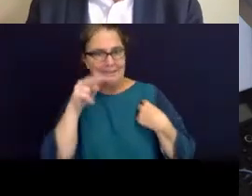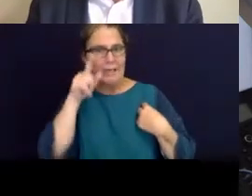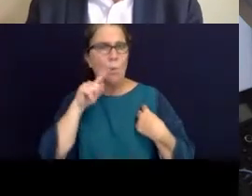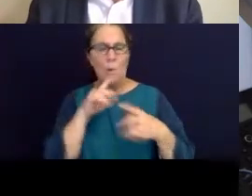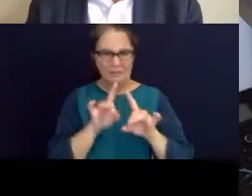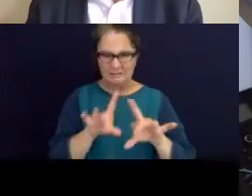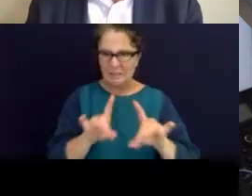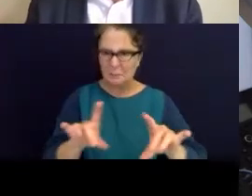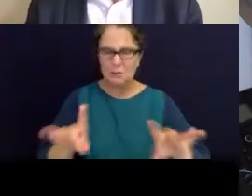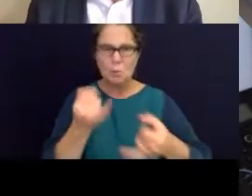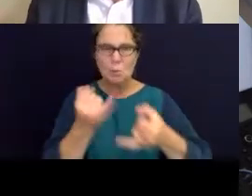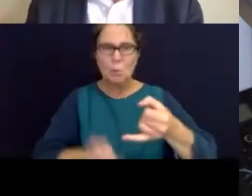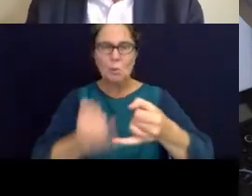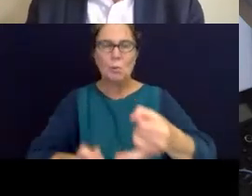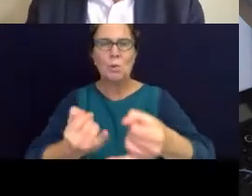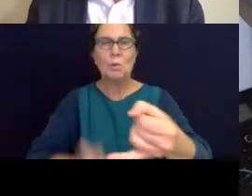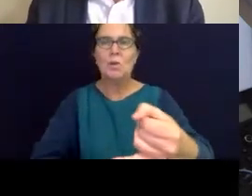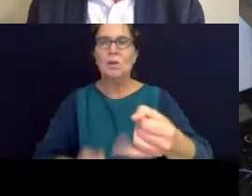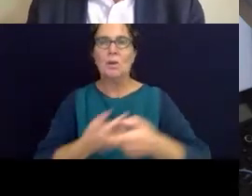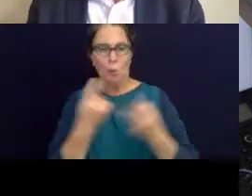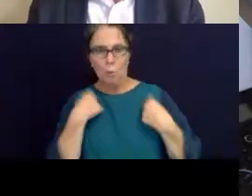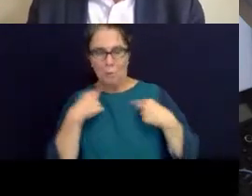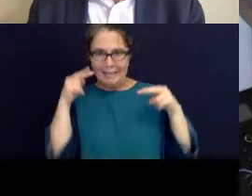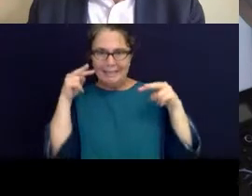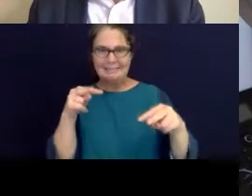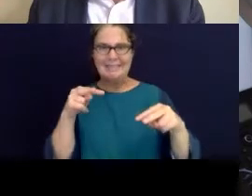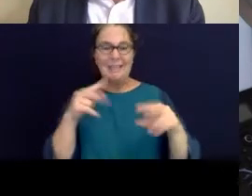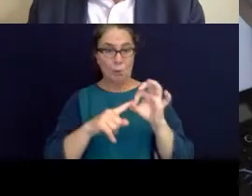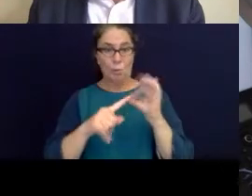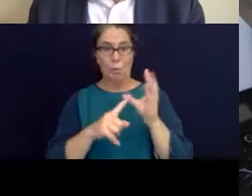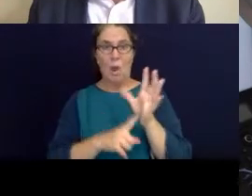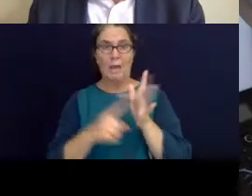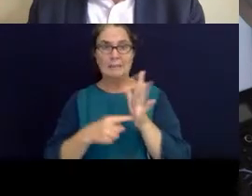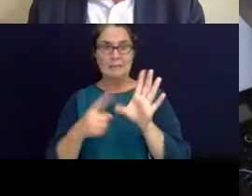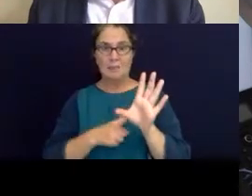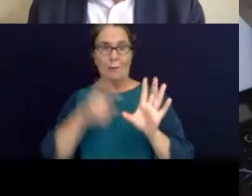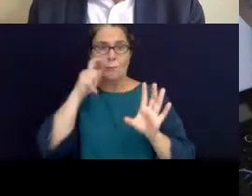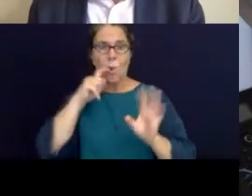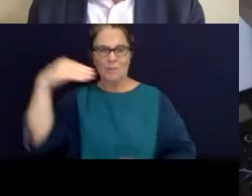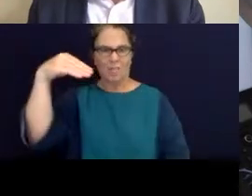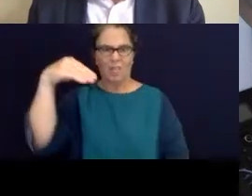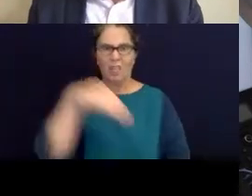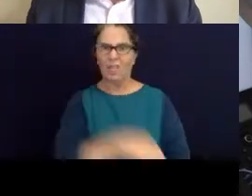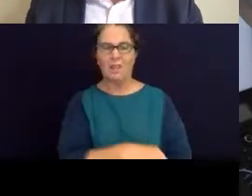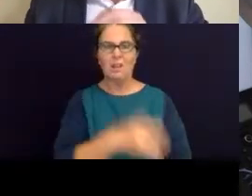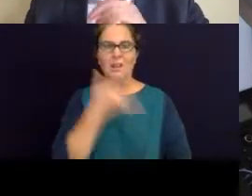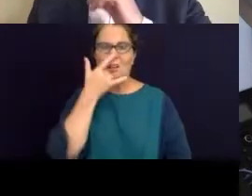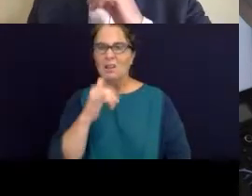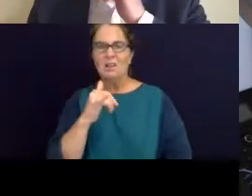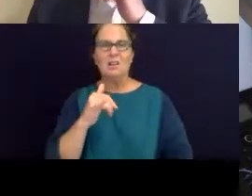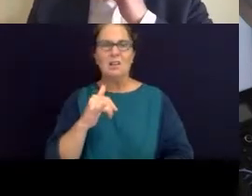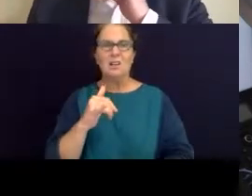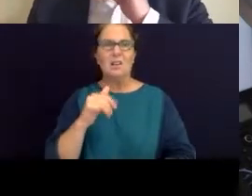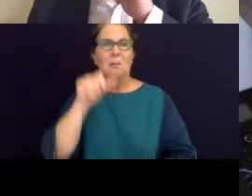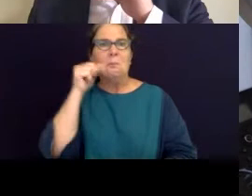We're seeing a disastrous decline in the quality of our water in our foreshore and seabed area,